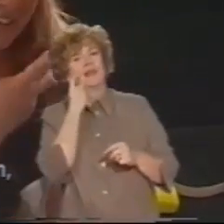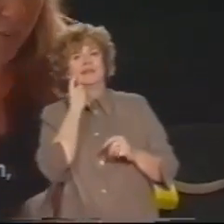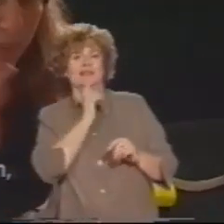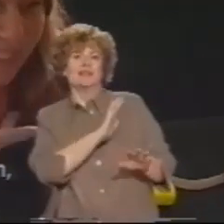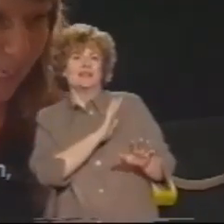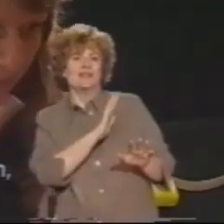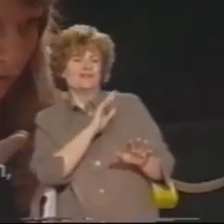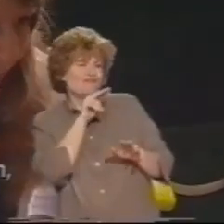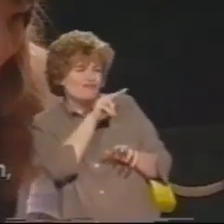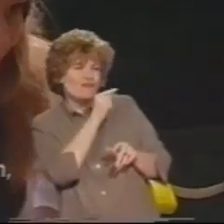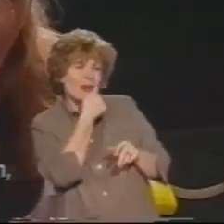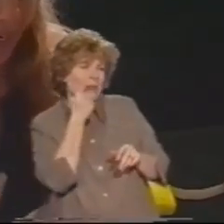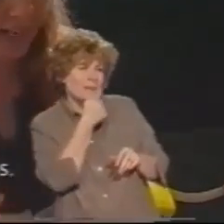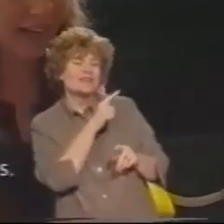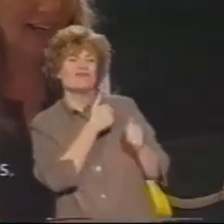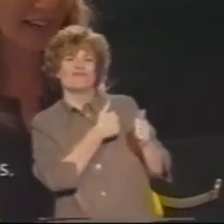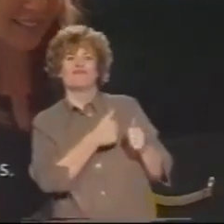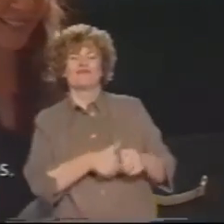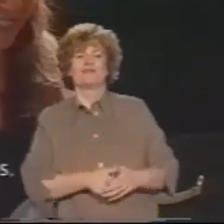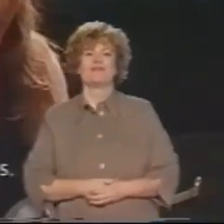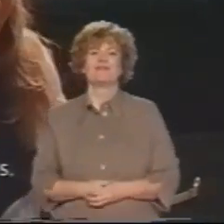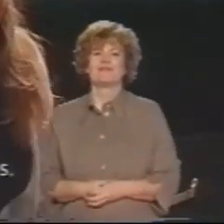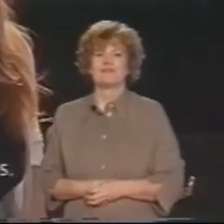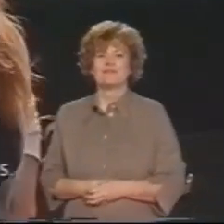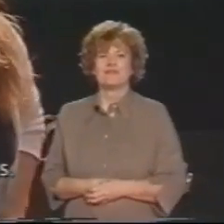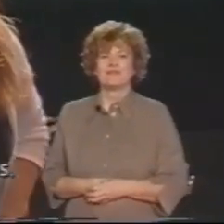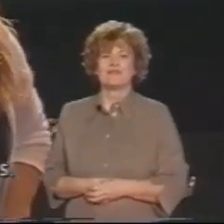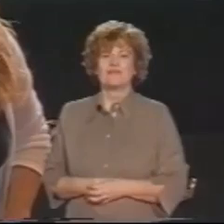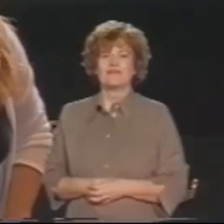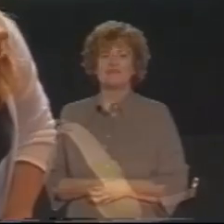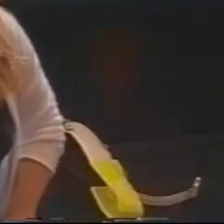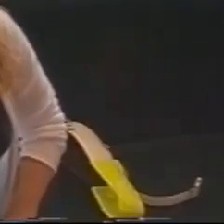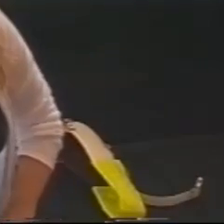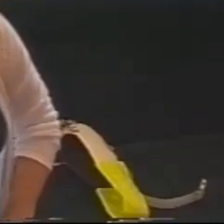It's easier for me to lip-read, then, and I can see your lips.